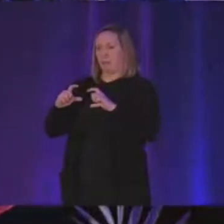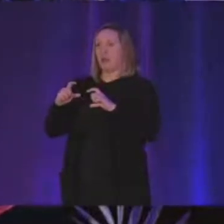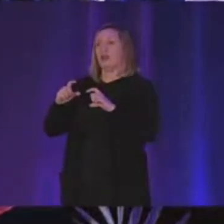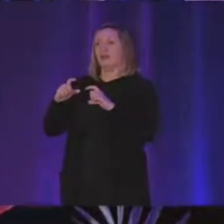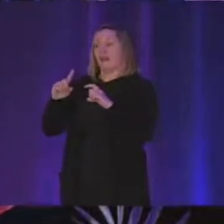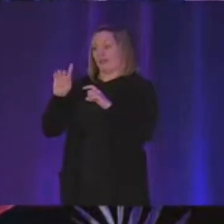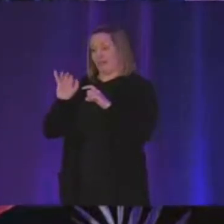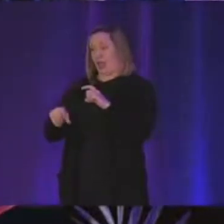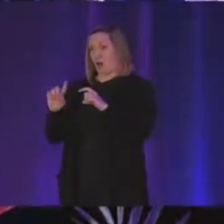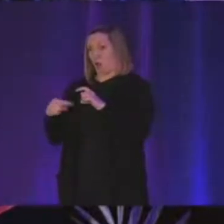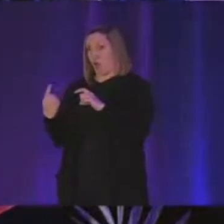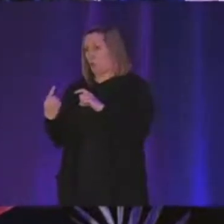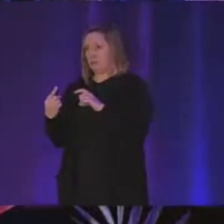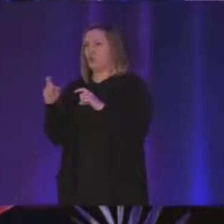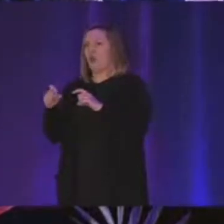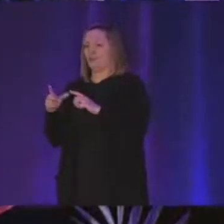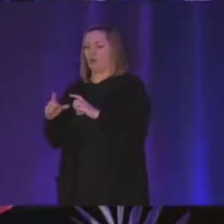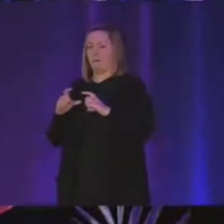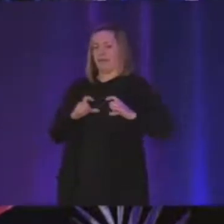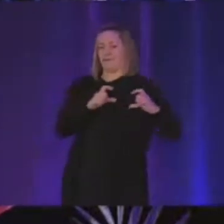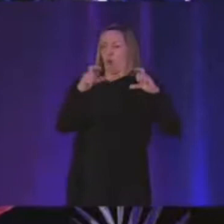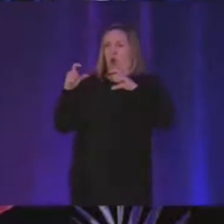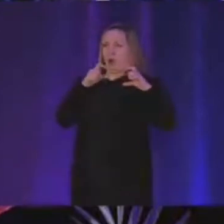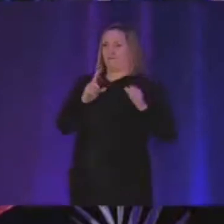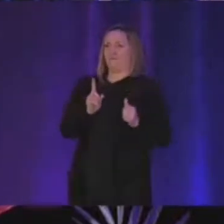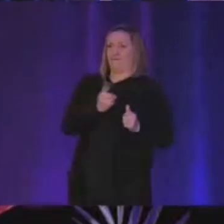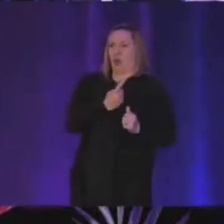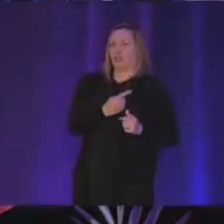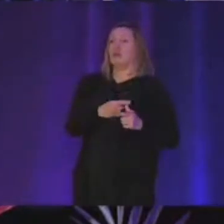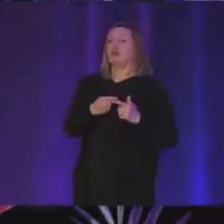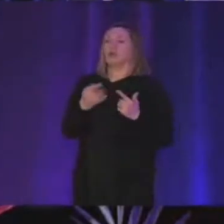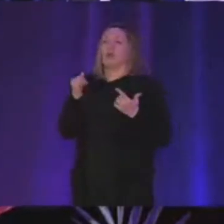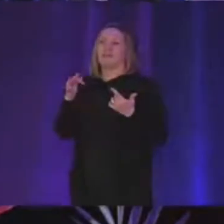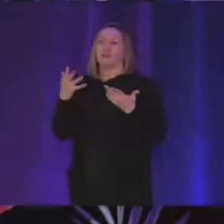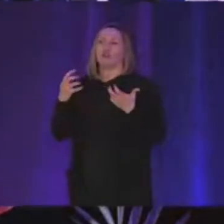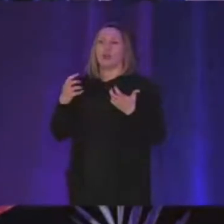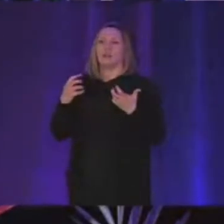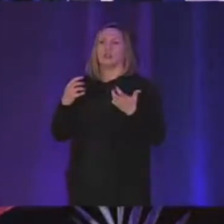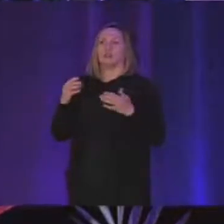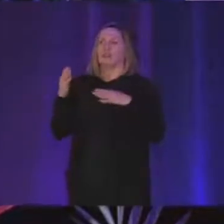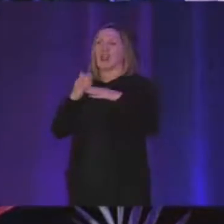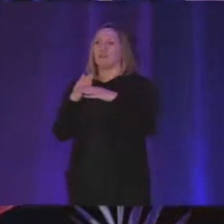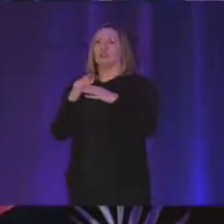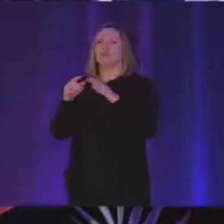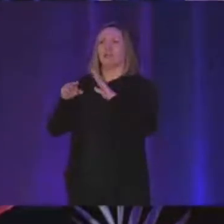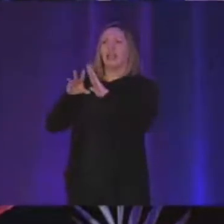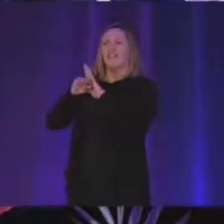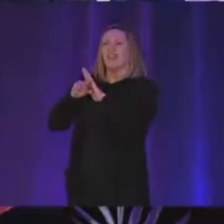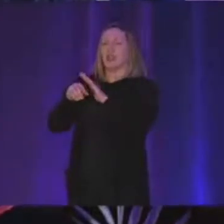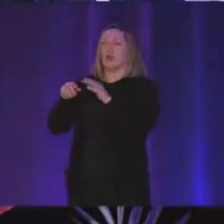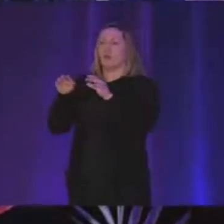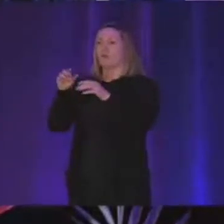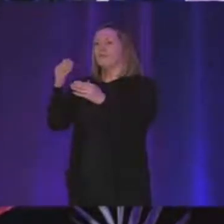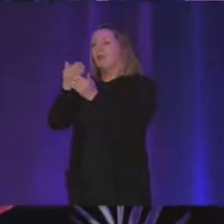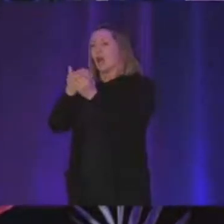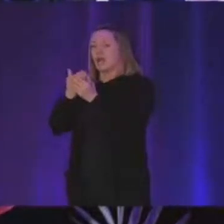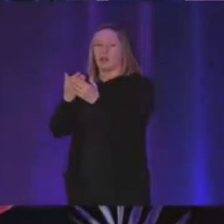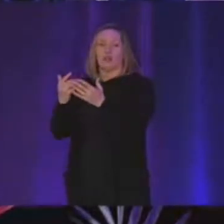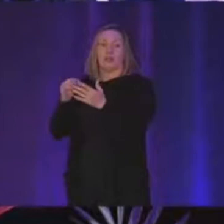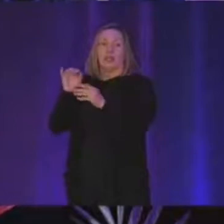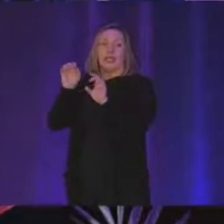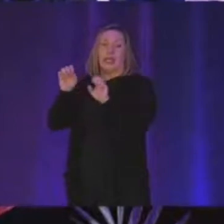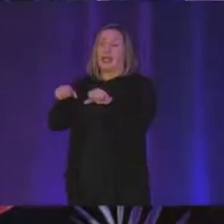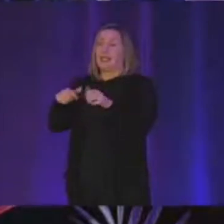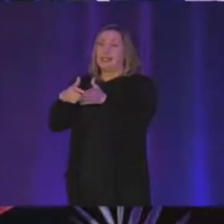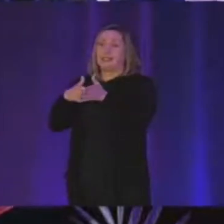frames before and so this is why if you're trying to seek an arbitrary point in a video in a video file uh it